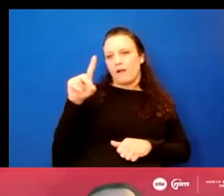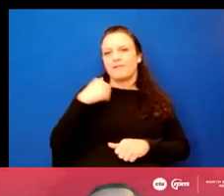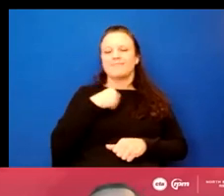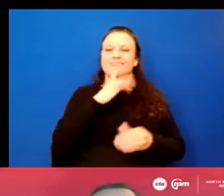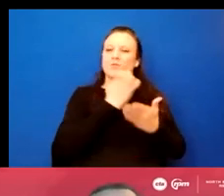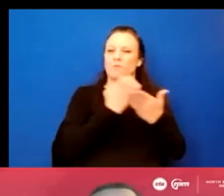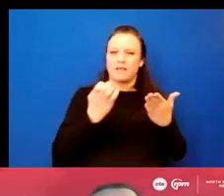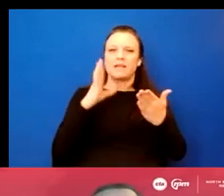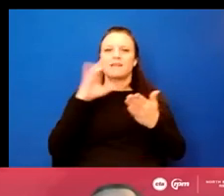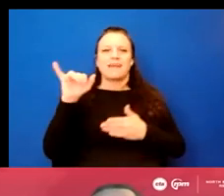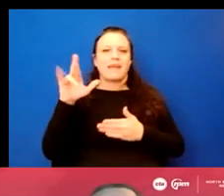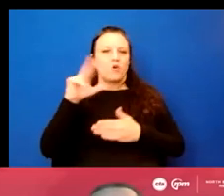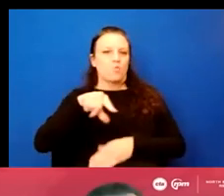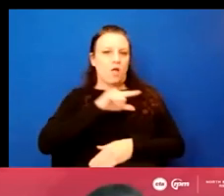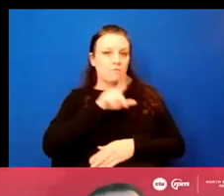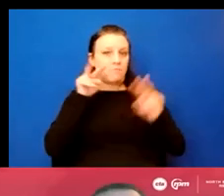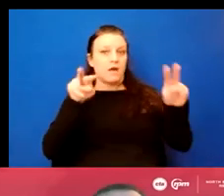monitored at all times.